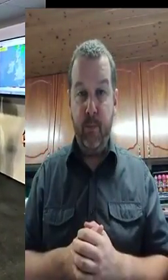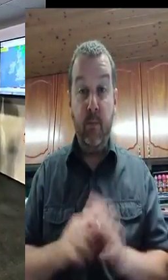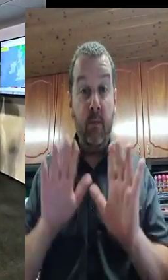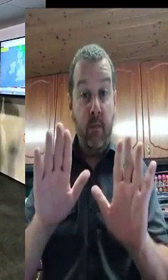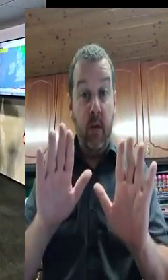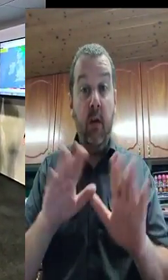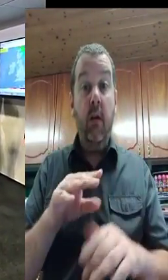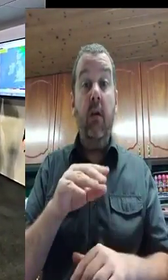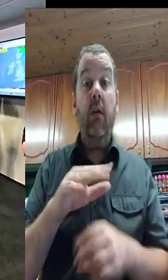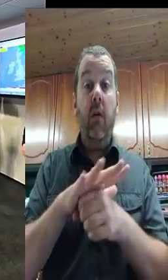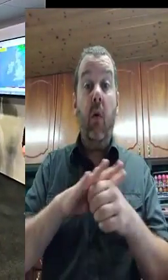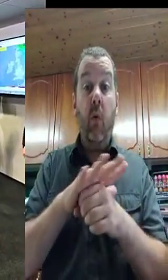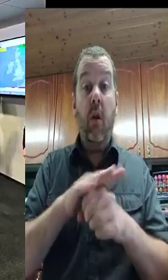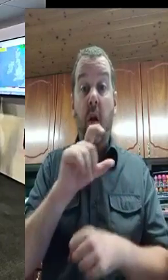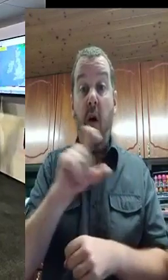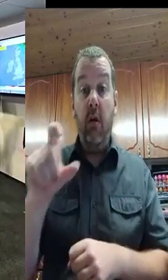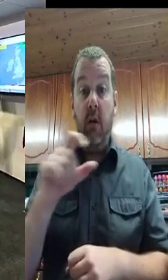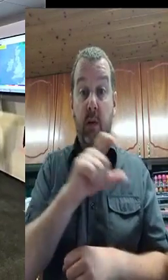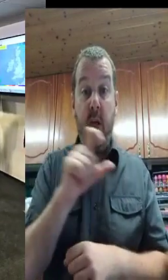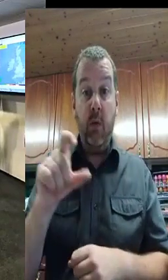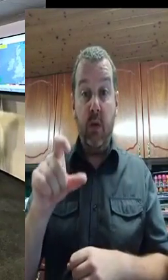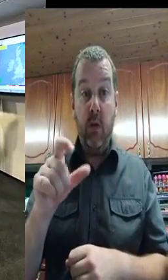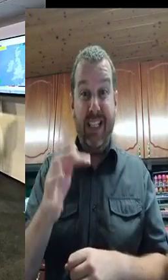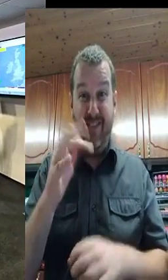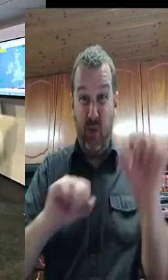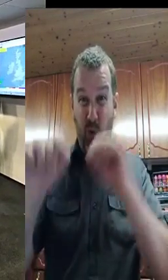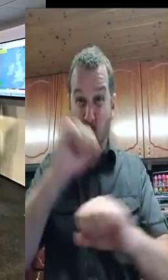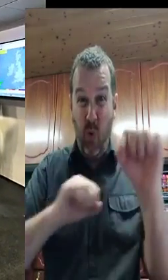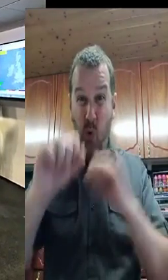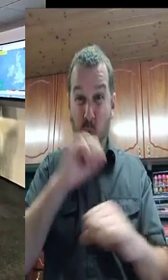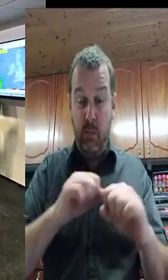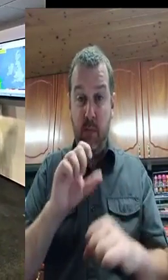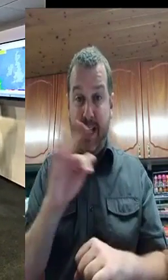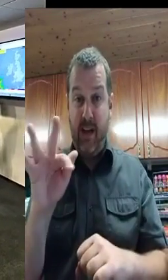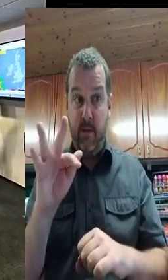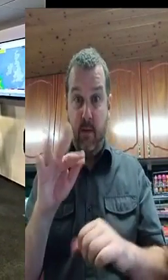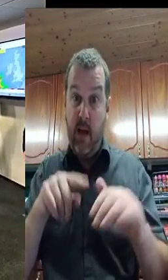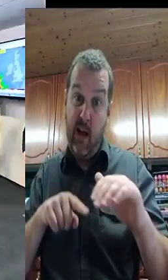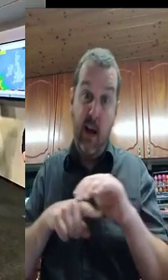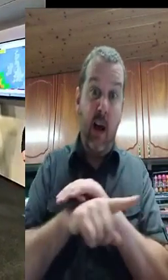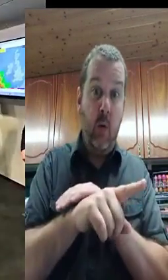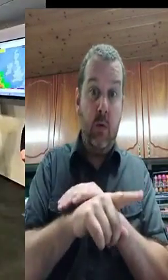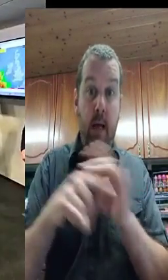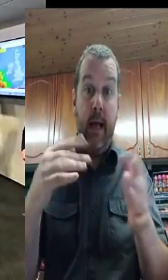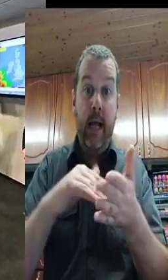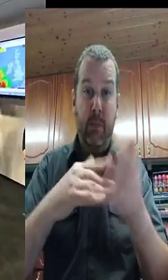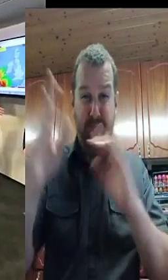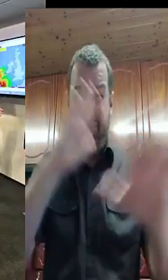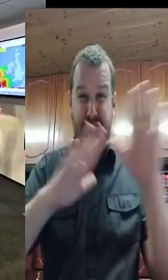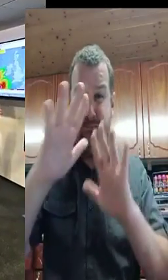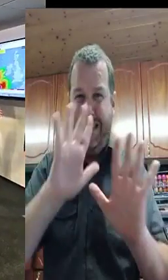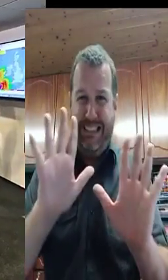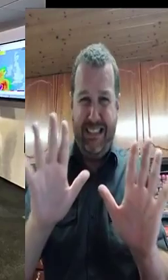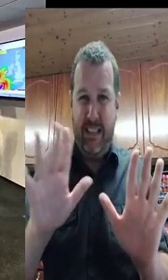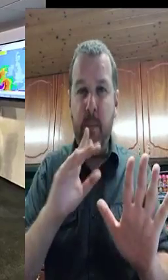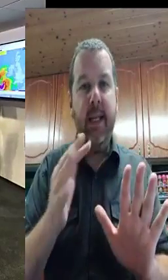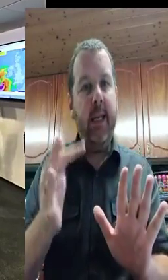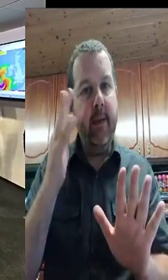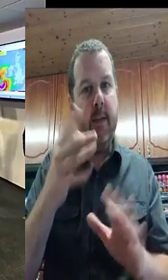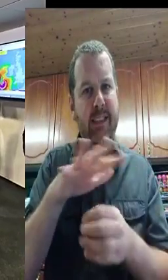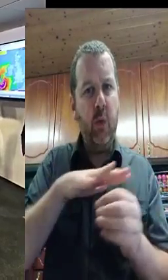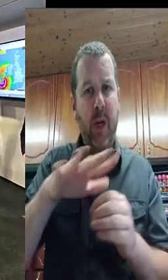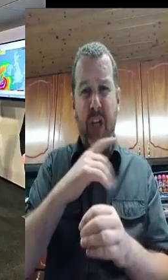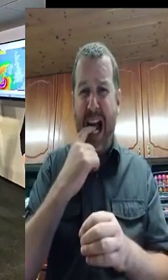do not be out in the storm. that storm is going to move over time, so you can judge, and please keep watching the information provided by